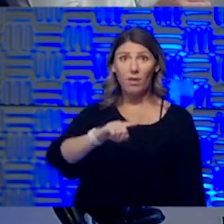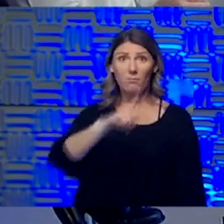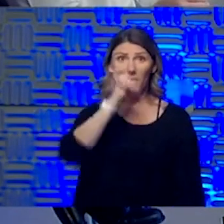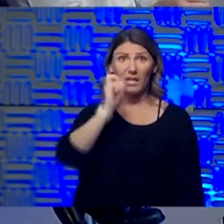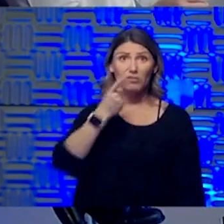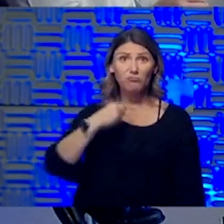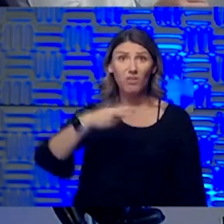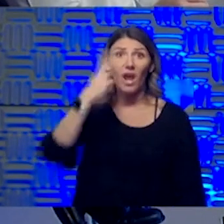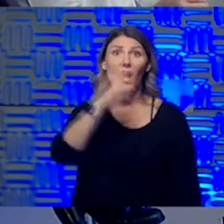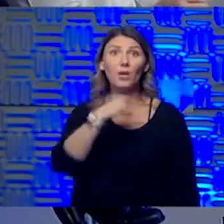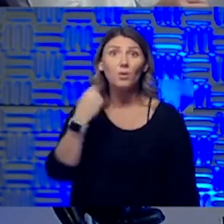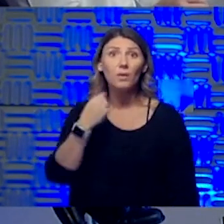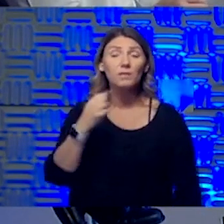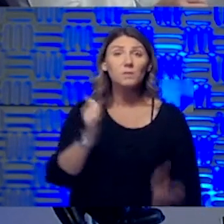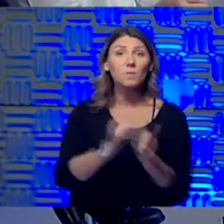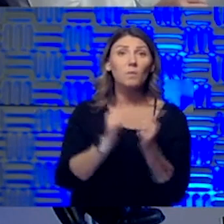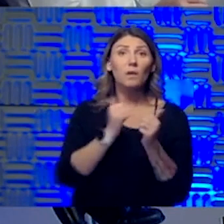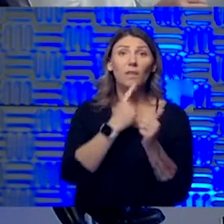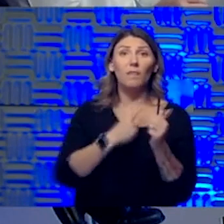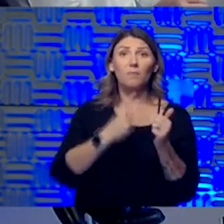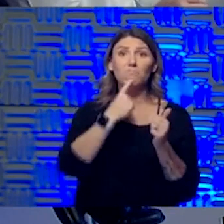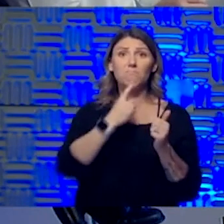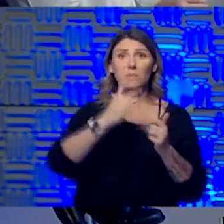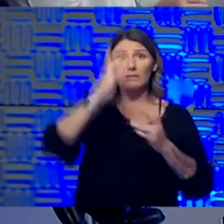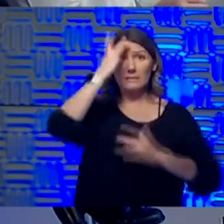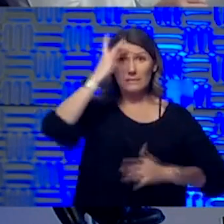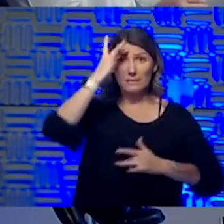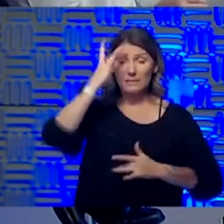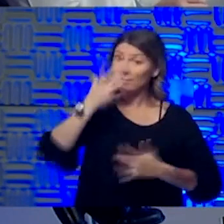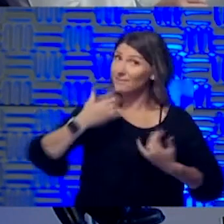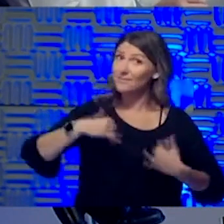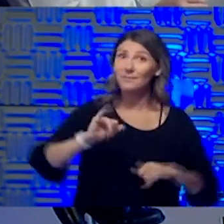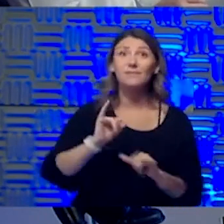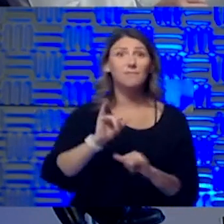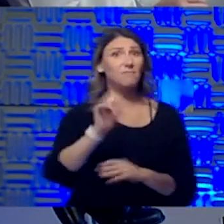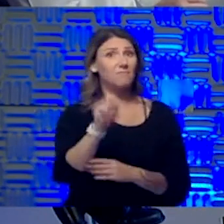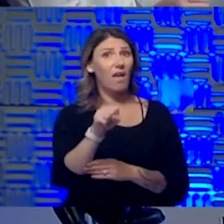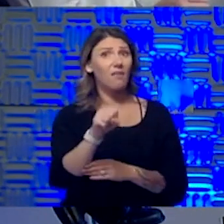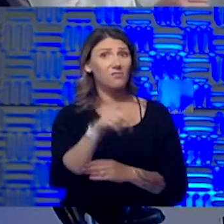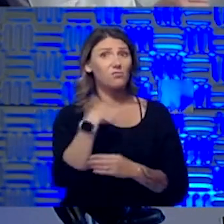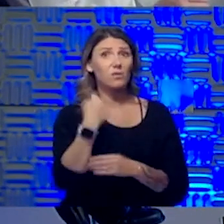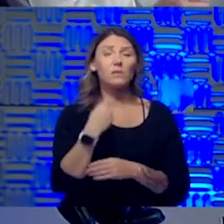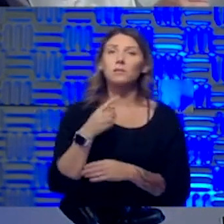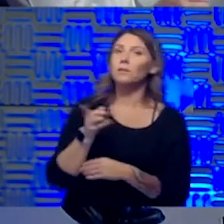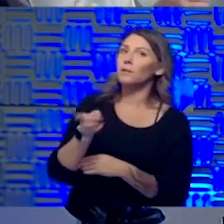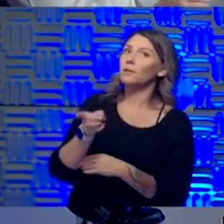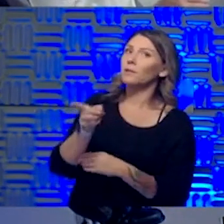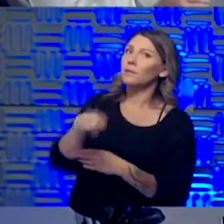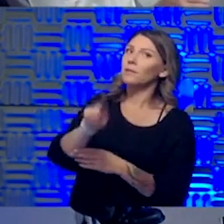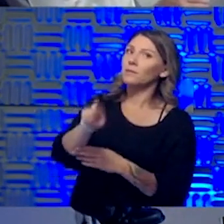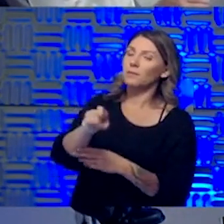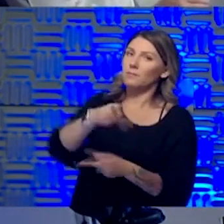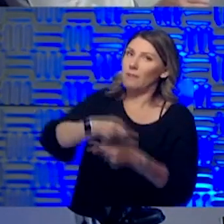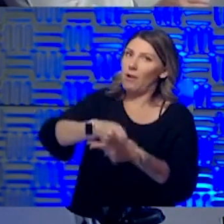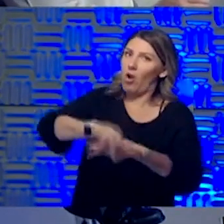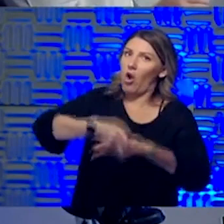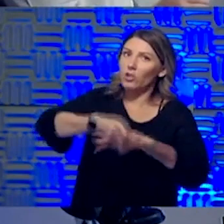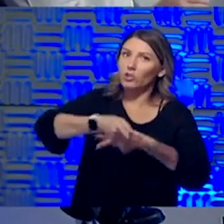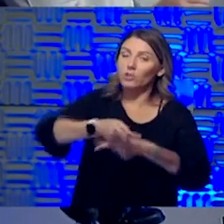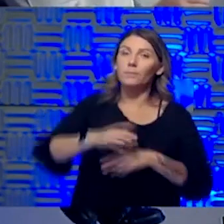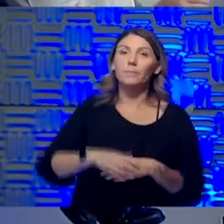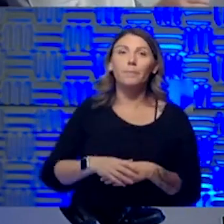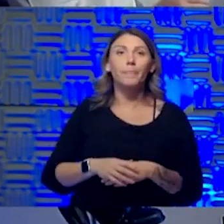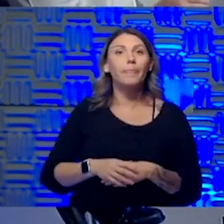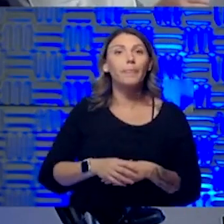of severe disease. You bet they are still at risk Dana. Yeah, they have to be much more cautious. I think they would, they just